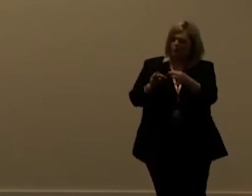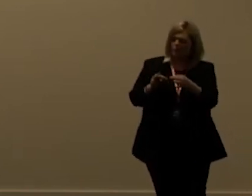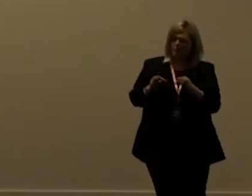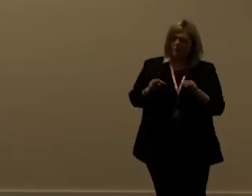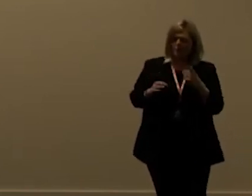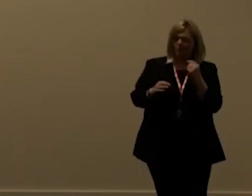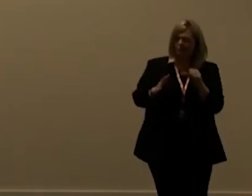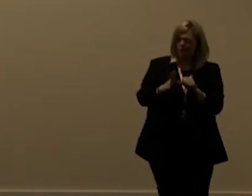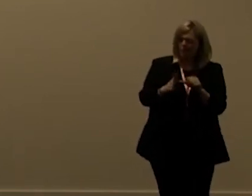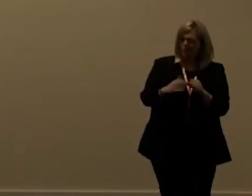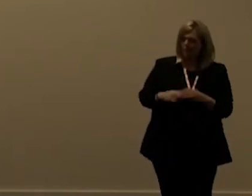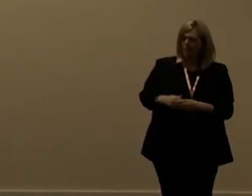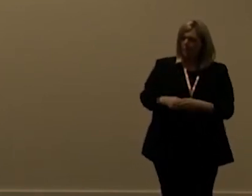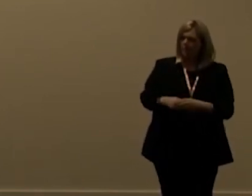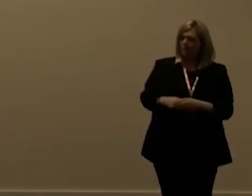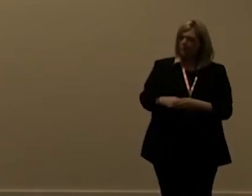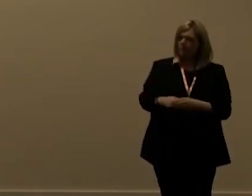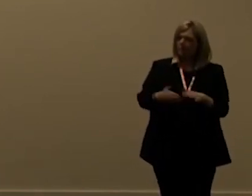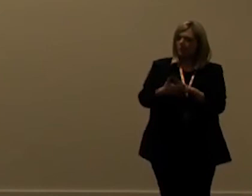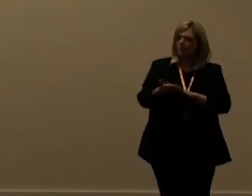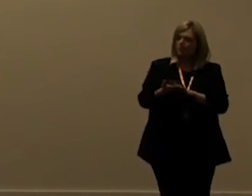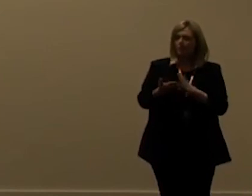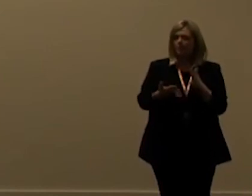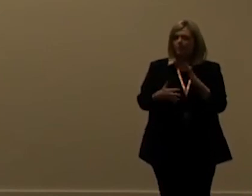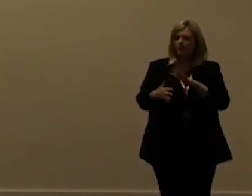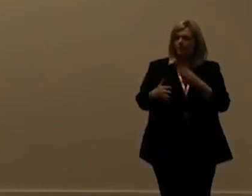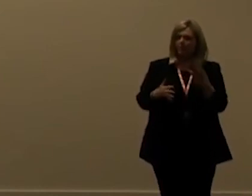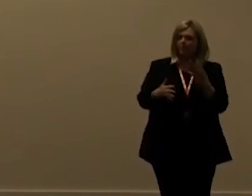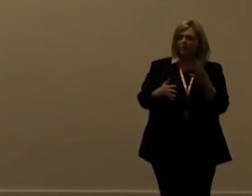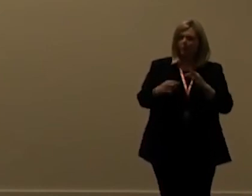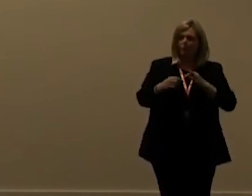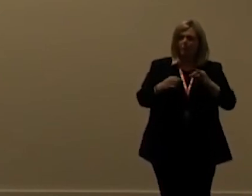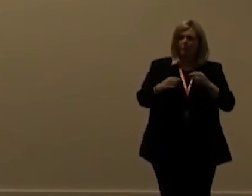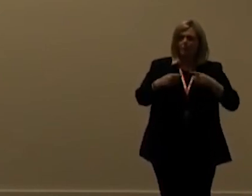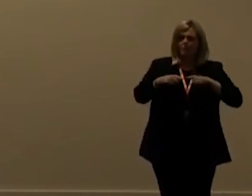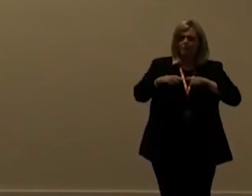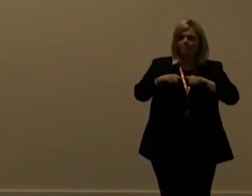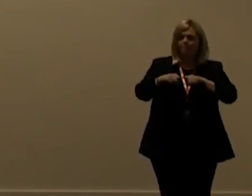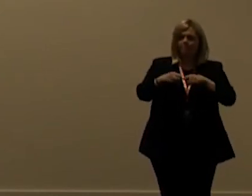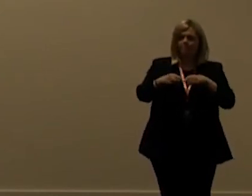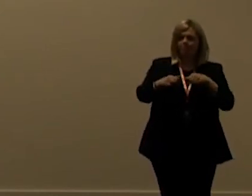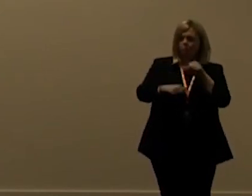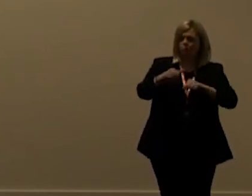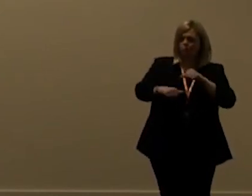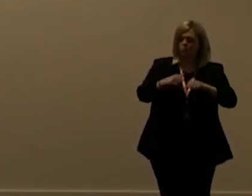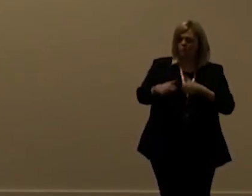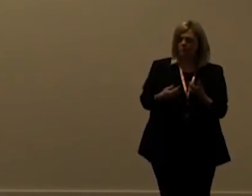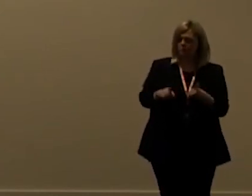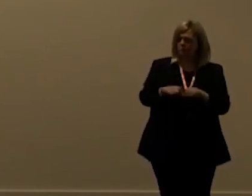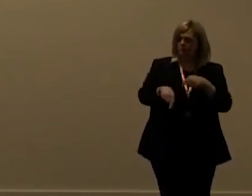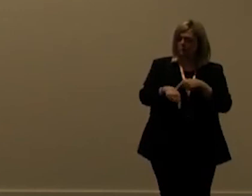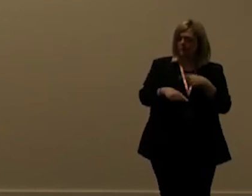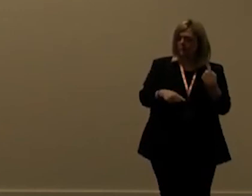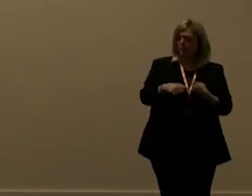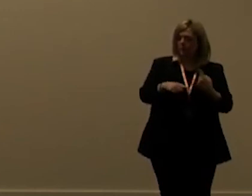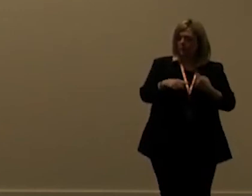into this quite fast it's equivalent to about four threads of parallel processing on the server side running full speed